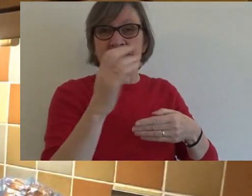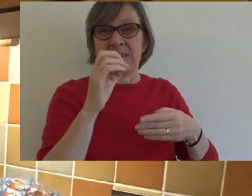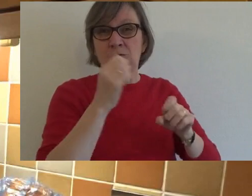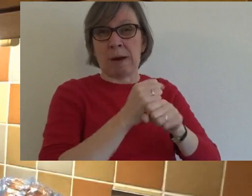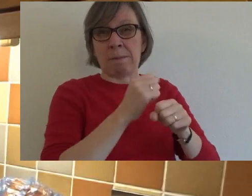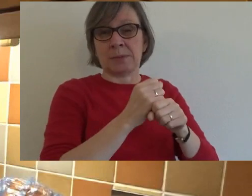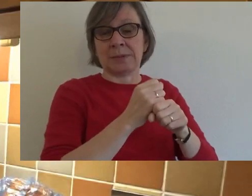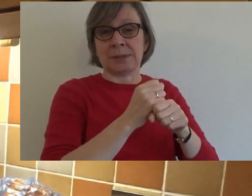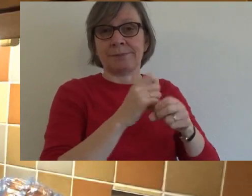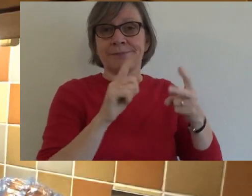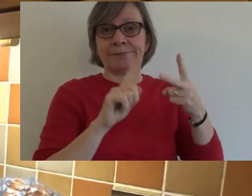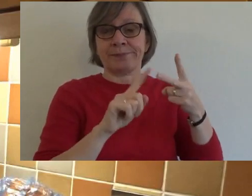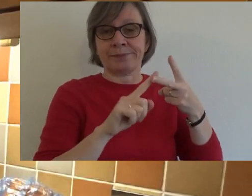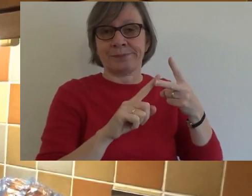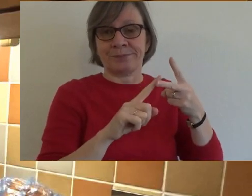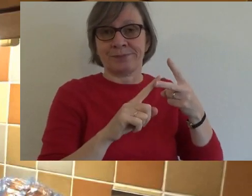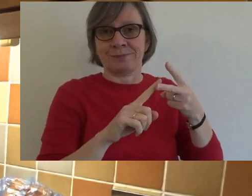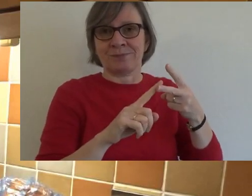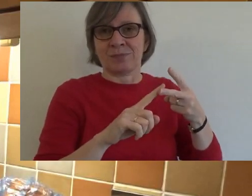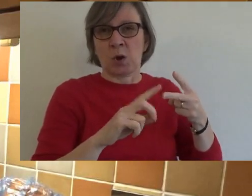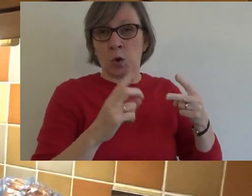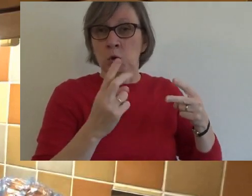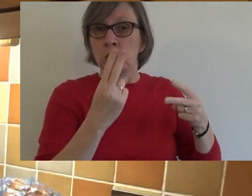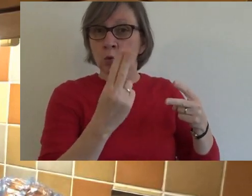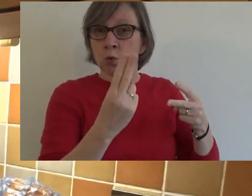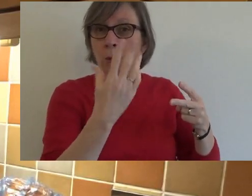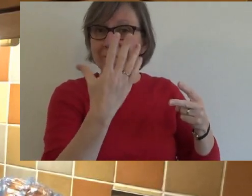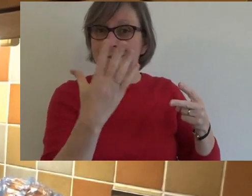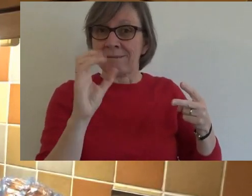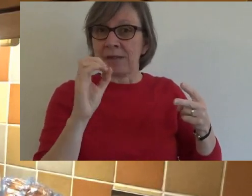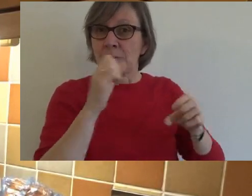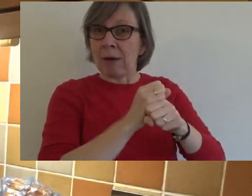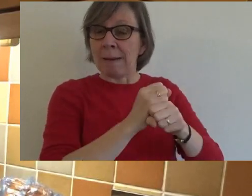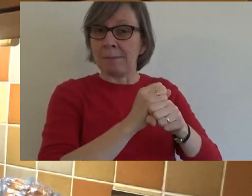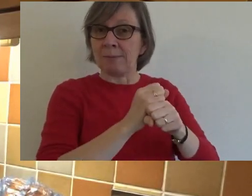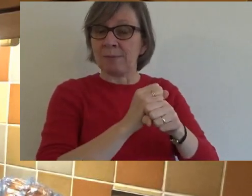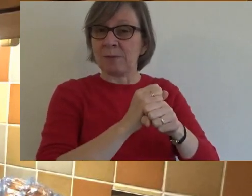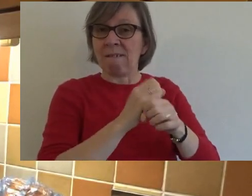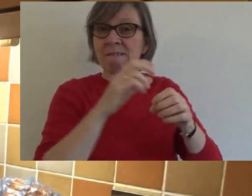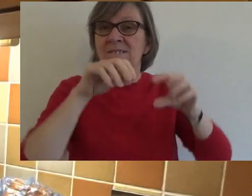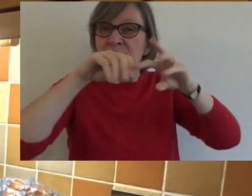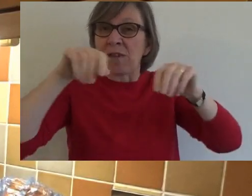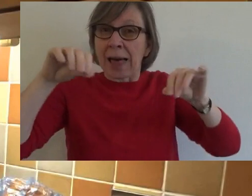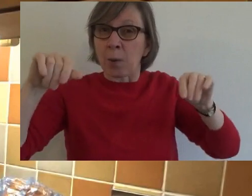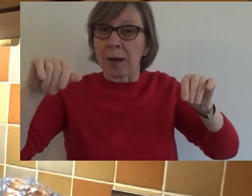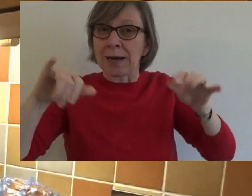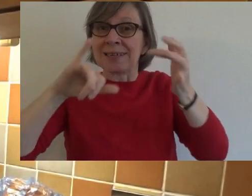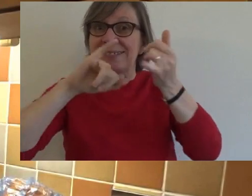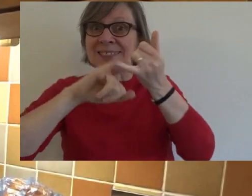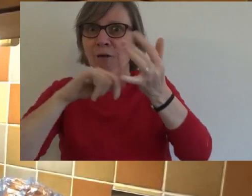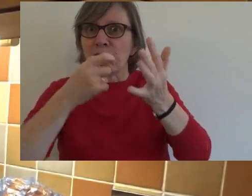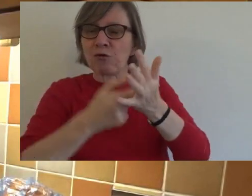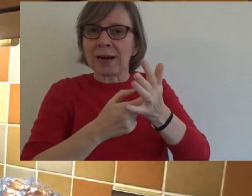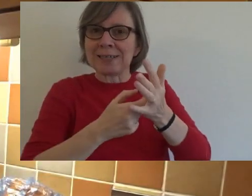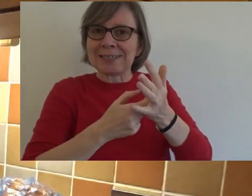150 grams of that. You need 250 grams of self-raising flour.